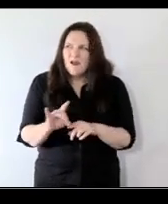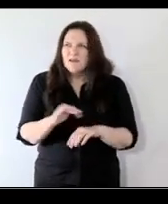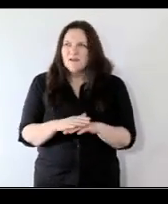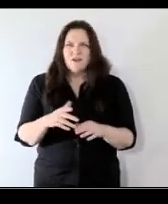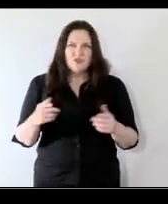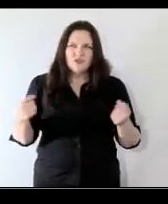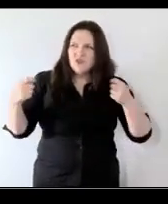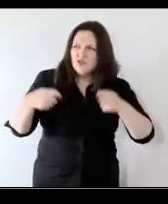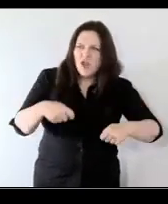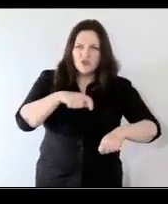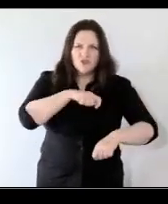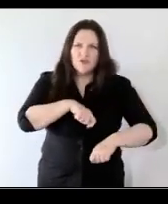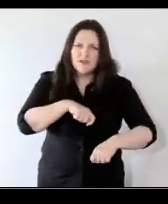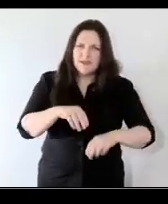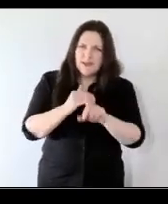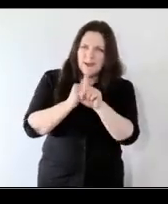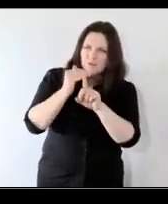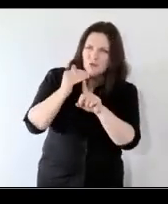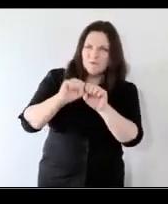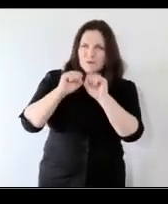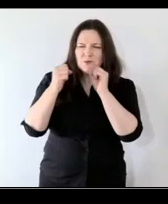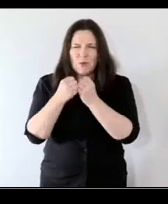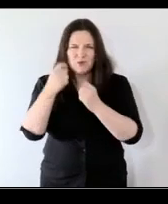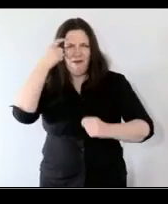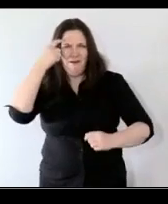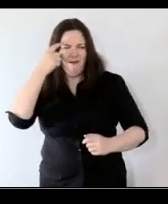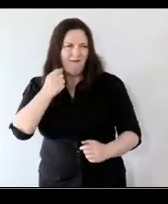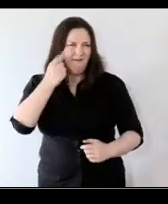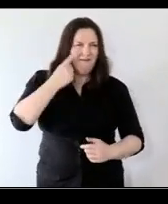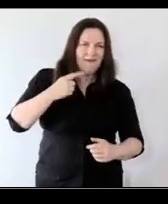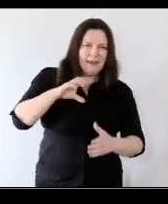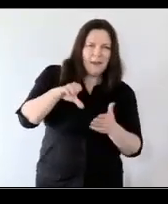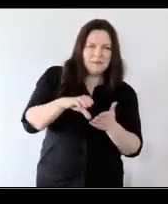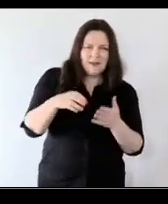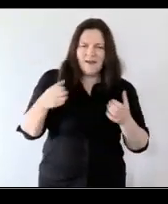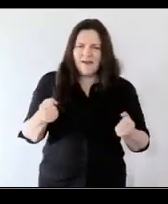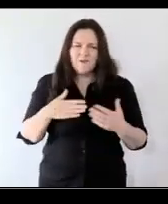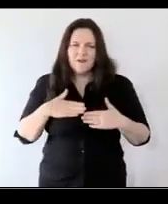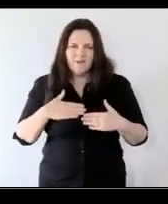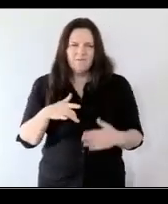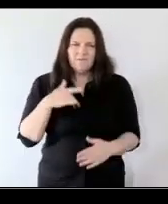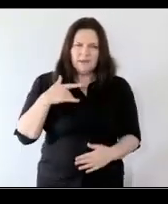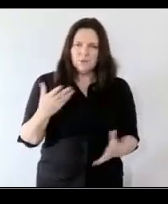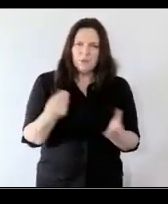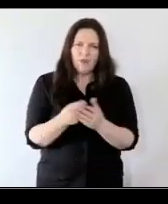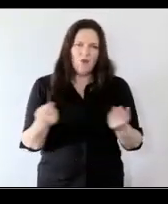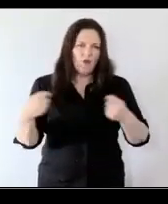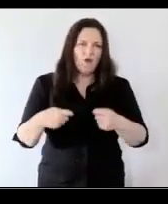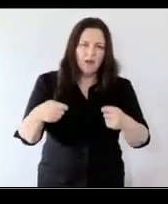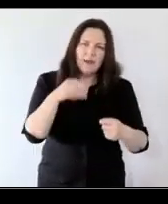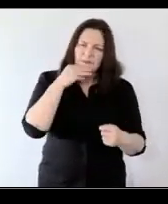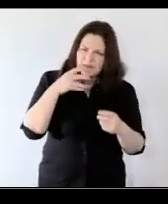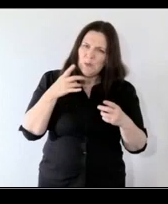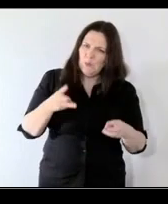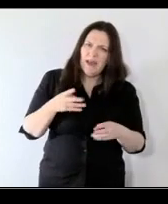trust that improved social capital that sense that we're all in it together that will help us tackle all the